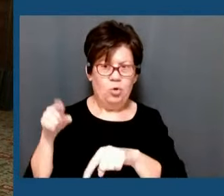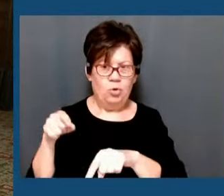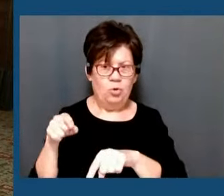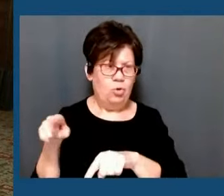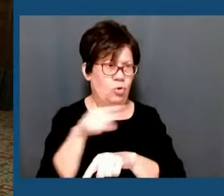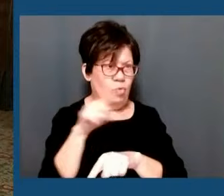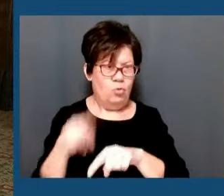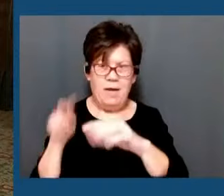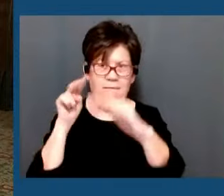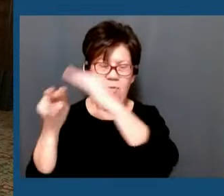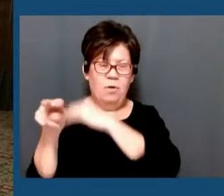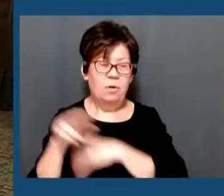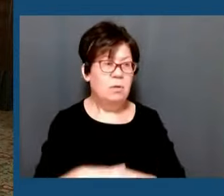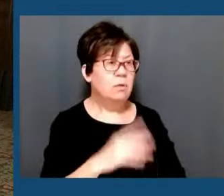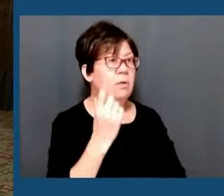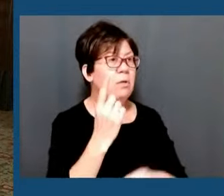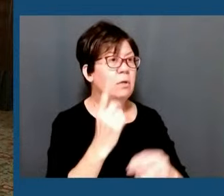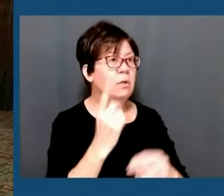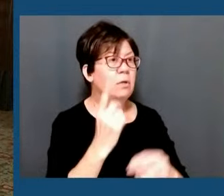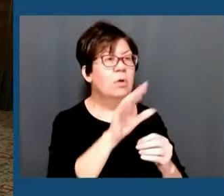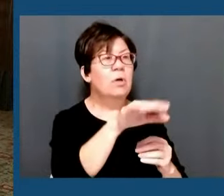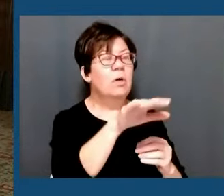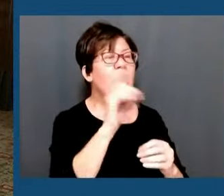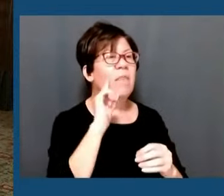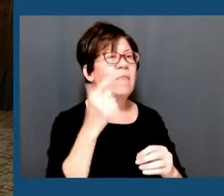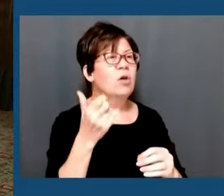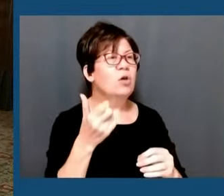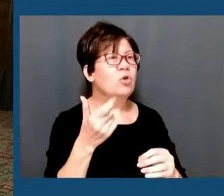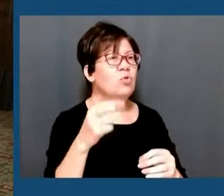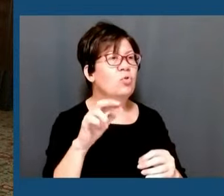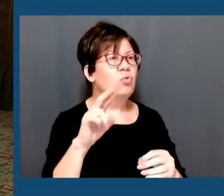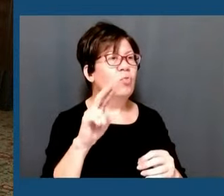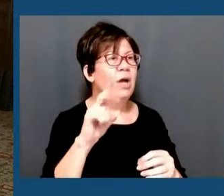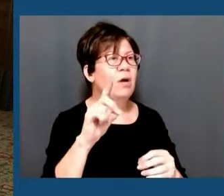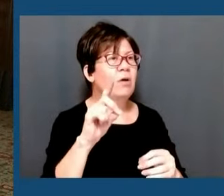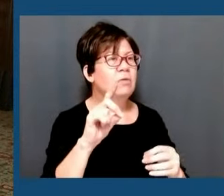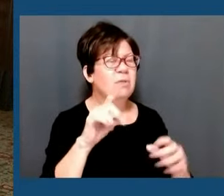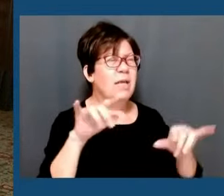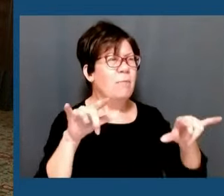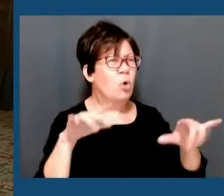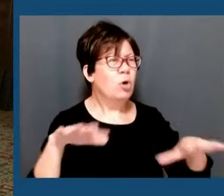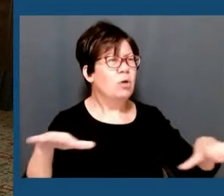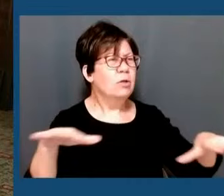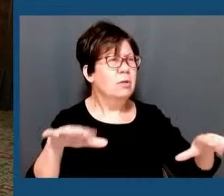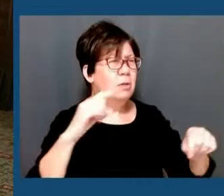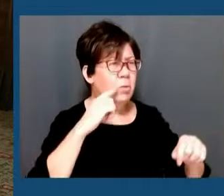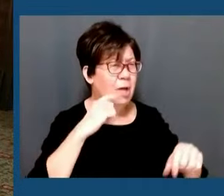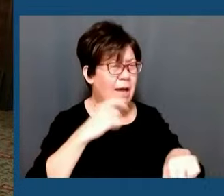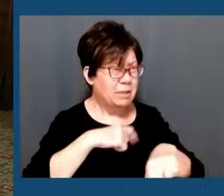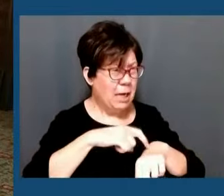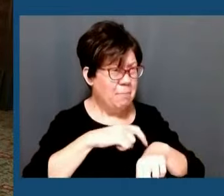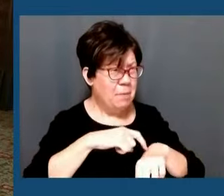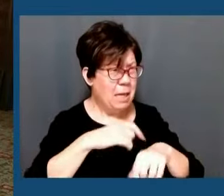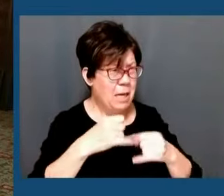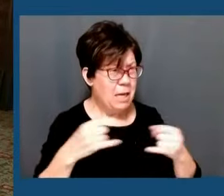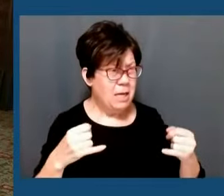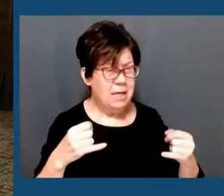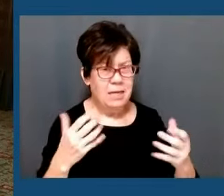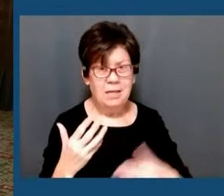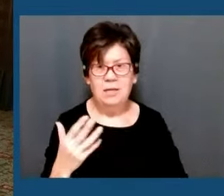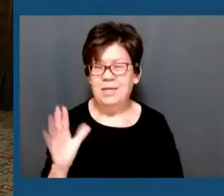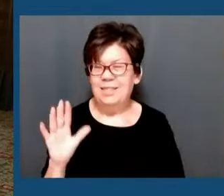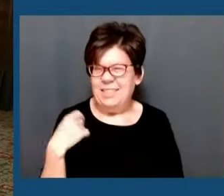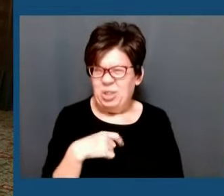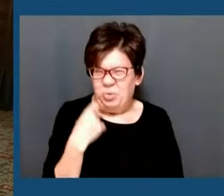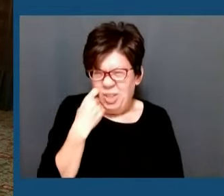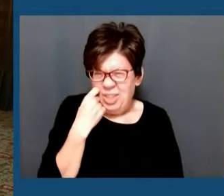on – on the ground stop at JFK and the airports, is there a timeline for how that gets – we just spoke to them. they